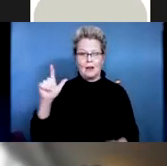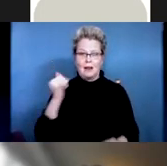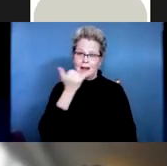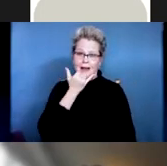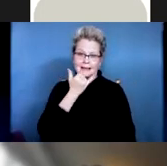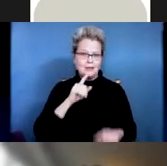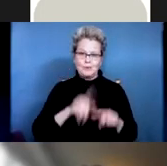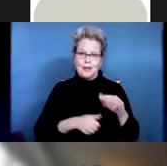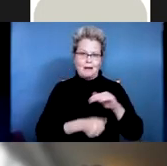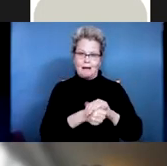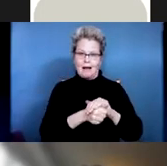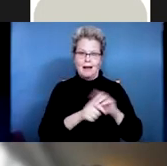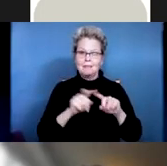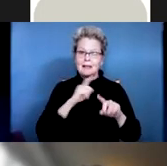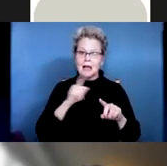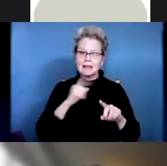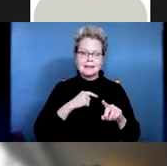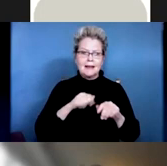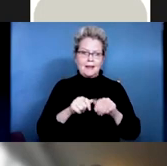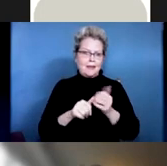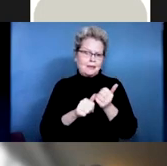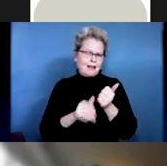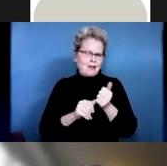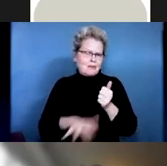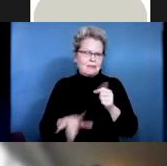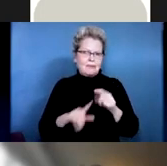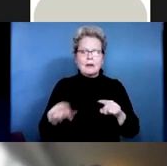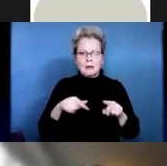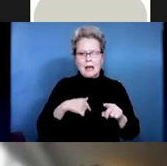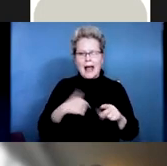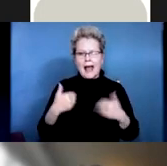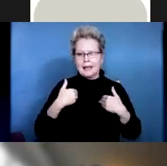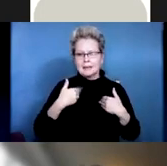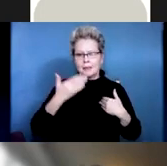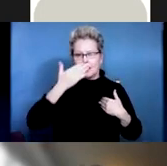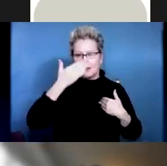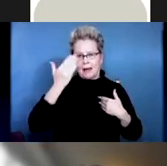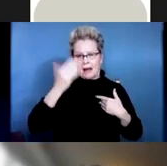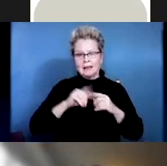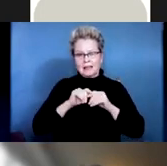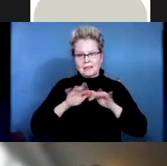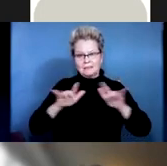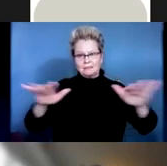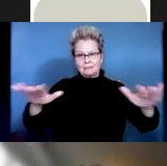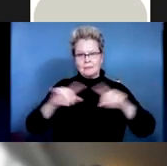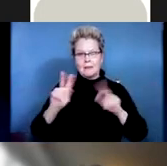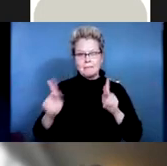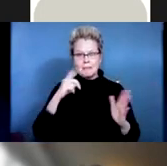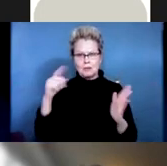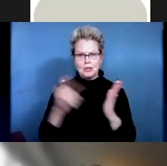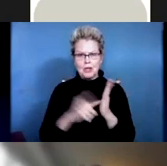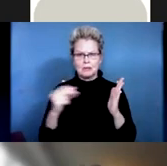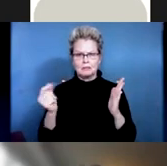be so embarrassing. So the importance of getting neurogenic bowel fixed and helped is critically